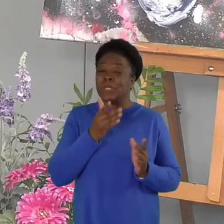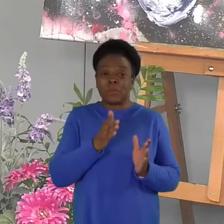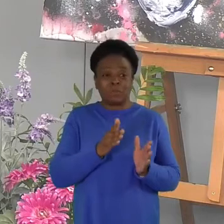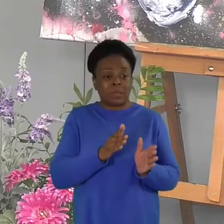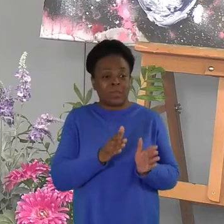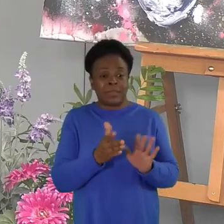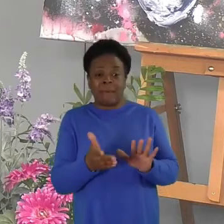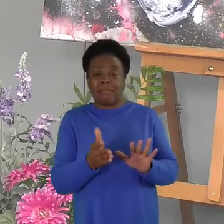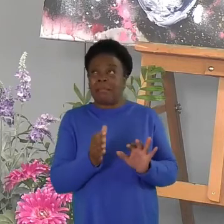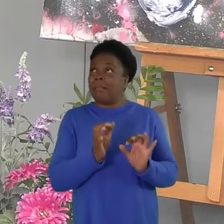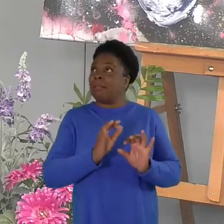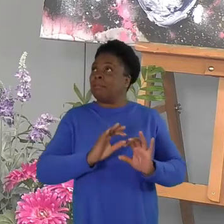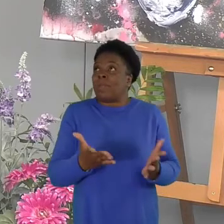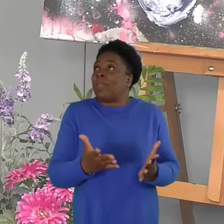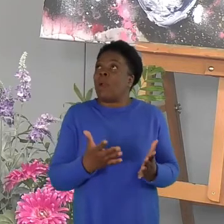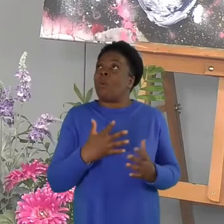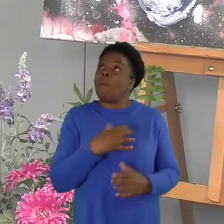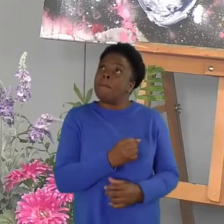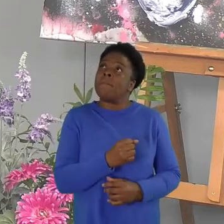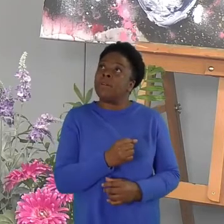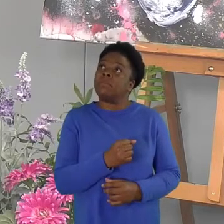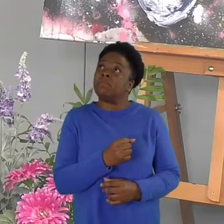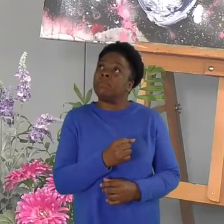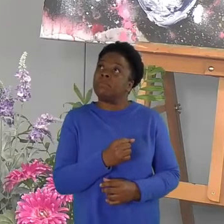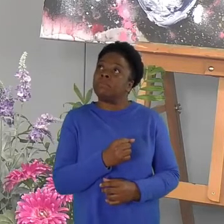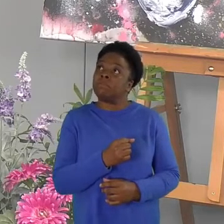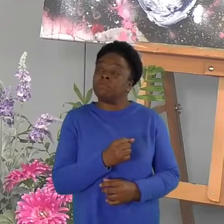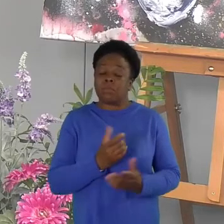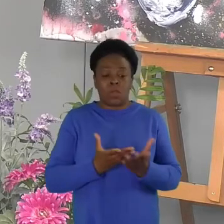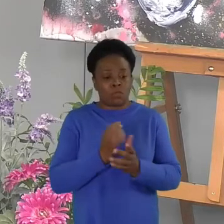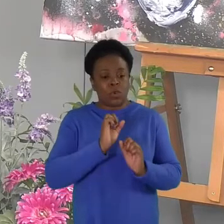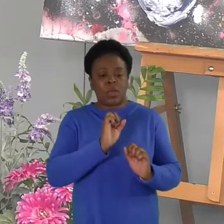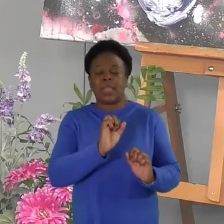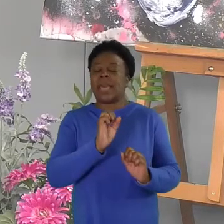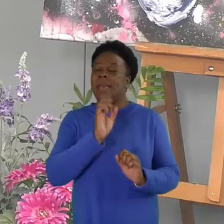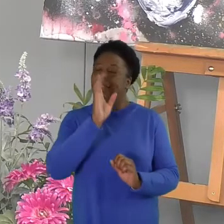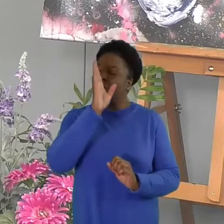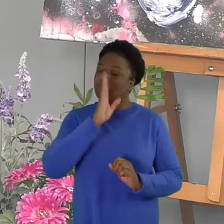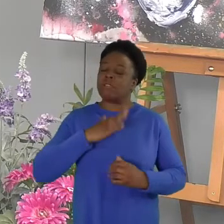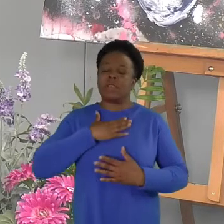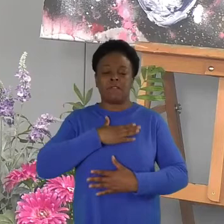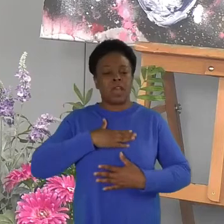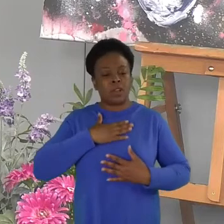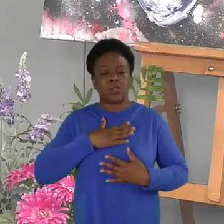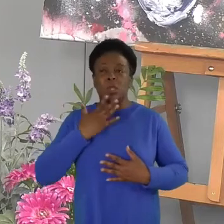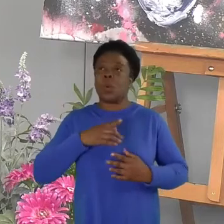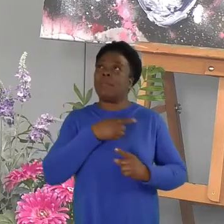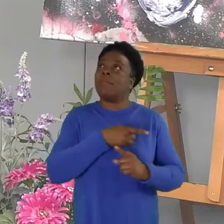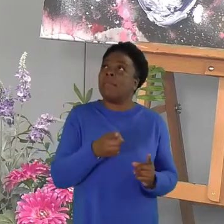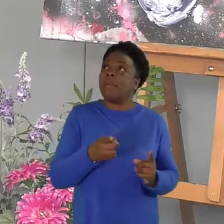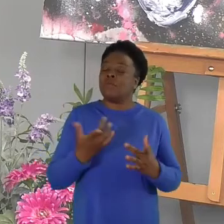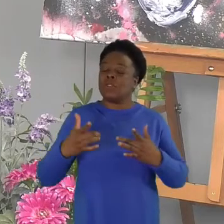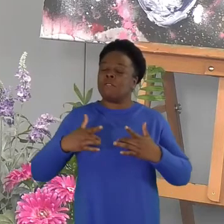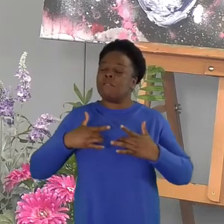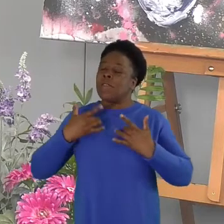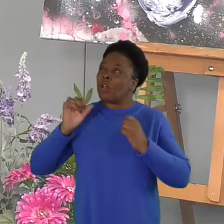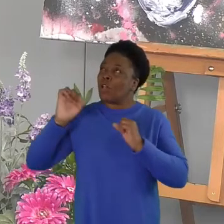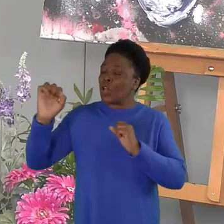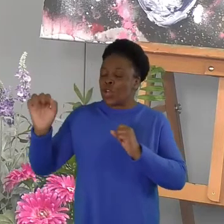In their grief and loss, may they encounter your love, light and presence in their darkness.